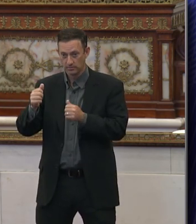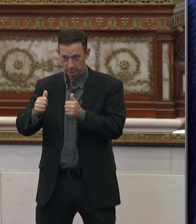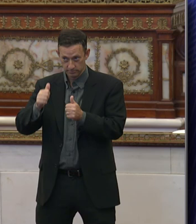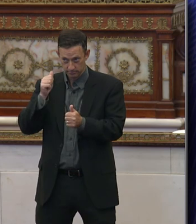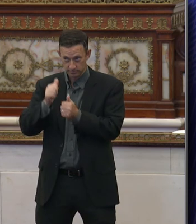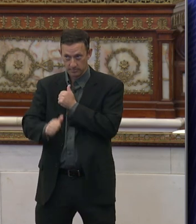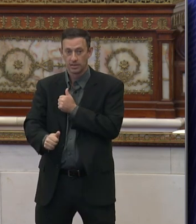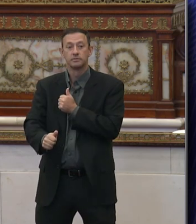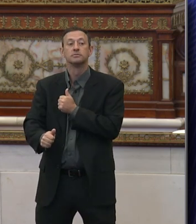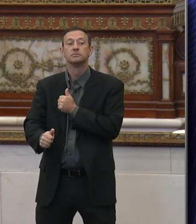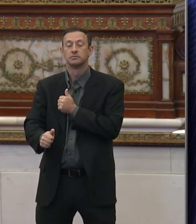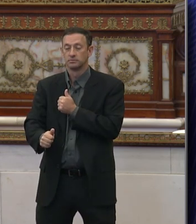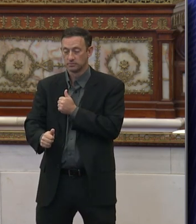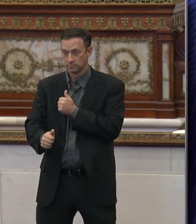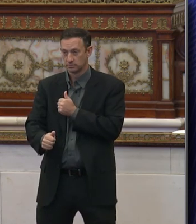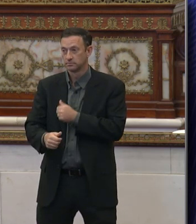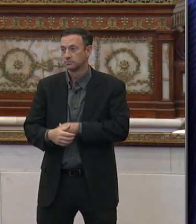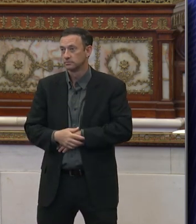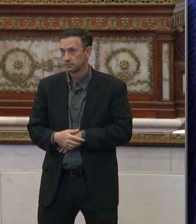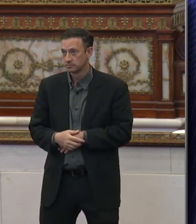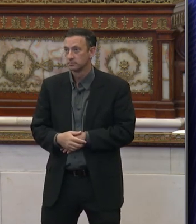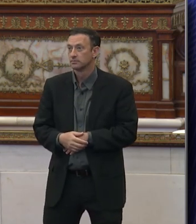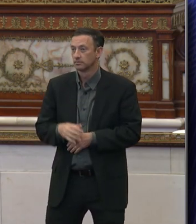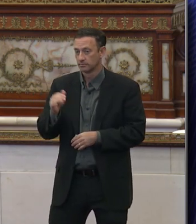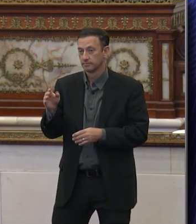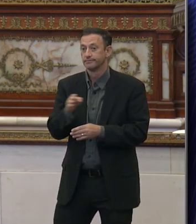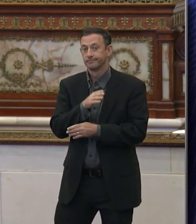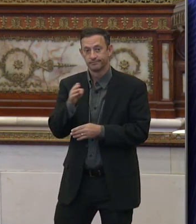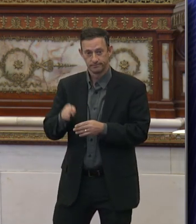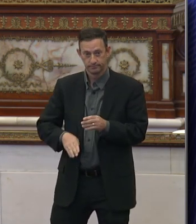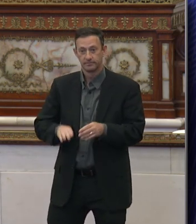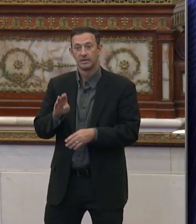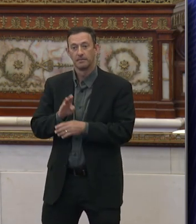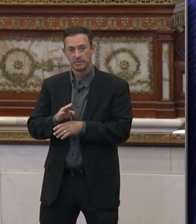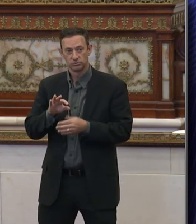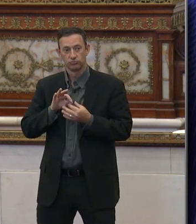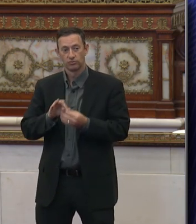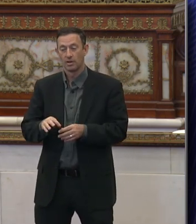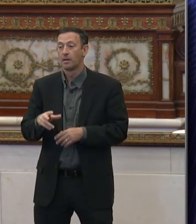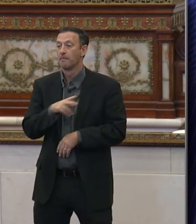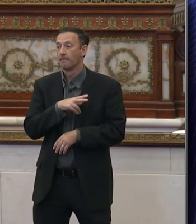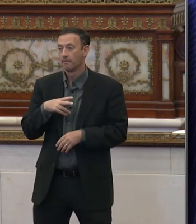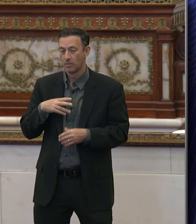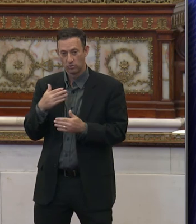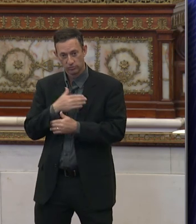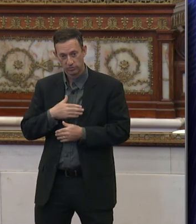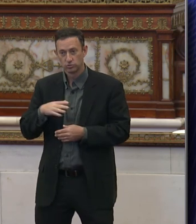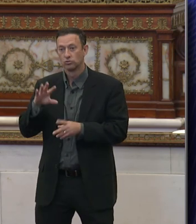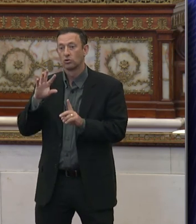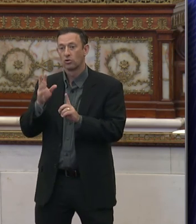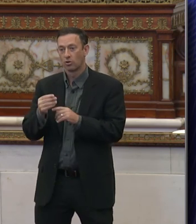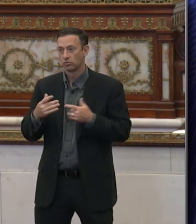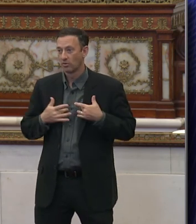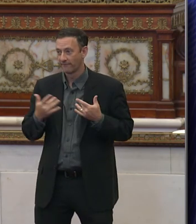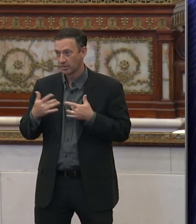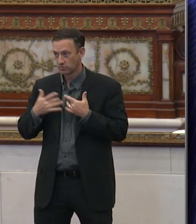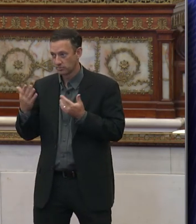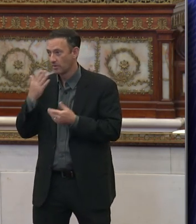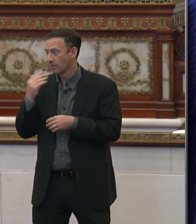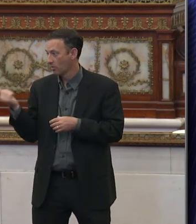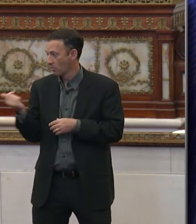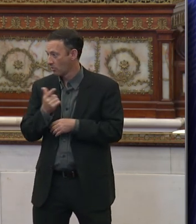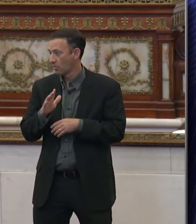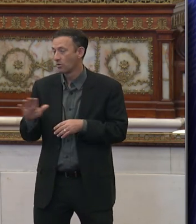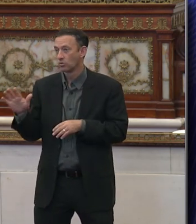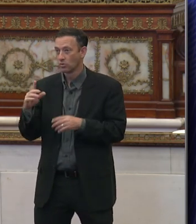carries. And this concludes the business before the Committee on Parks, Recreation, and Cultural Affairs. I want to thank you all very much for